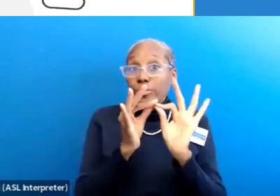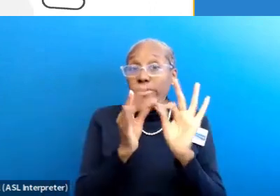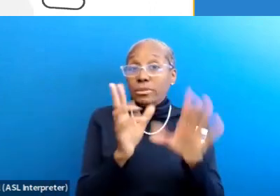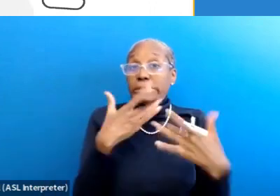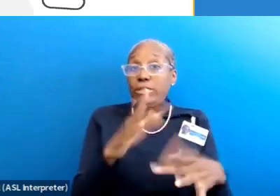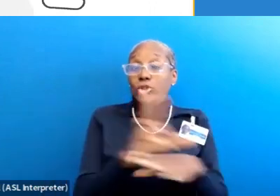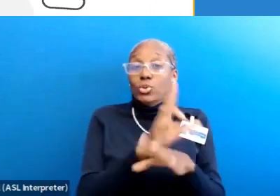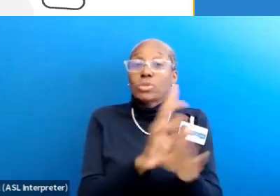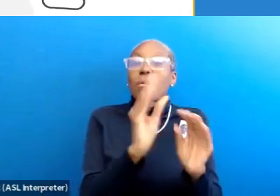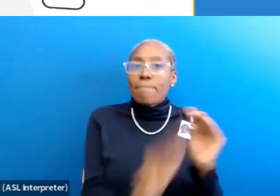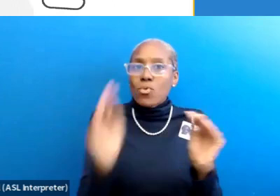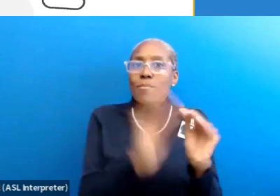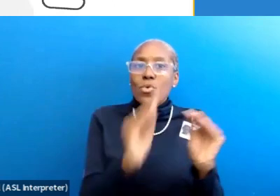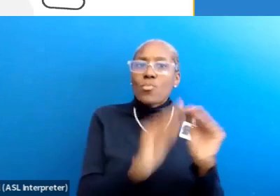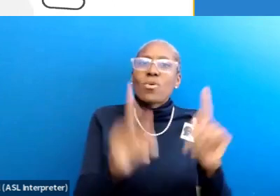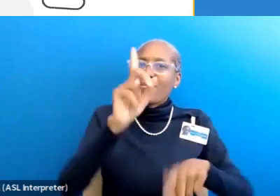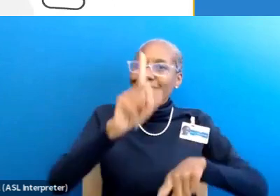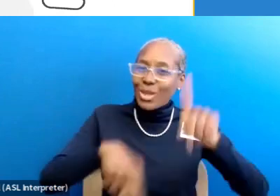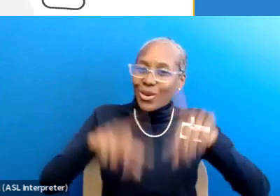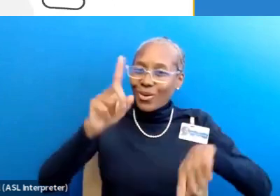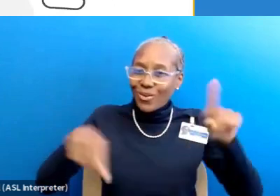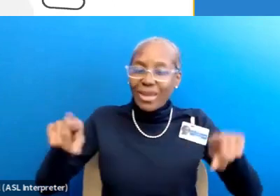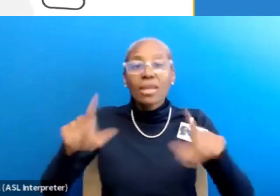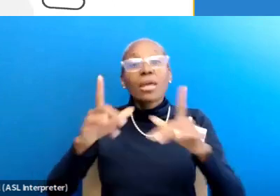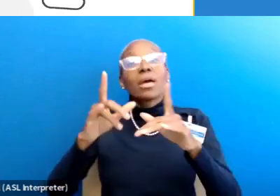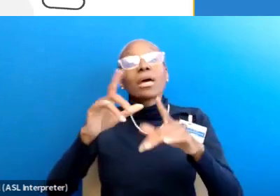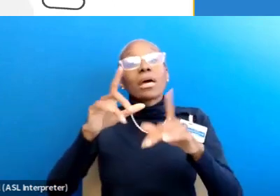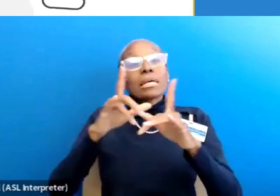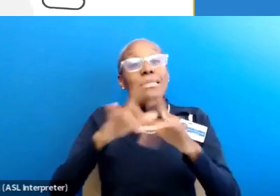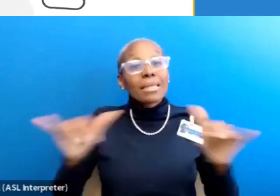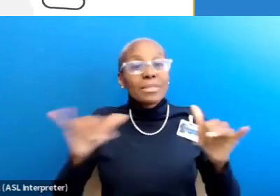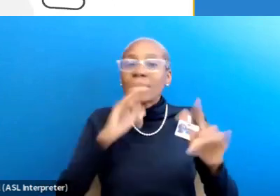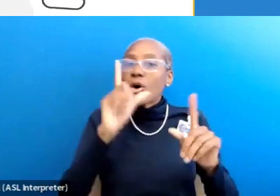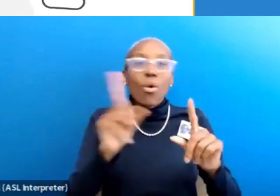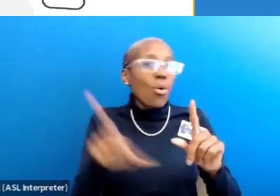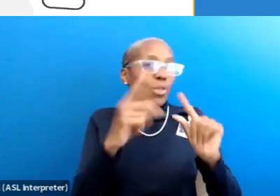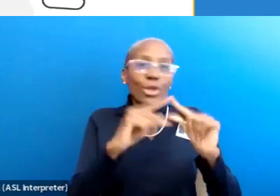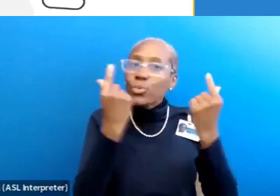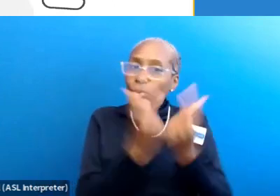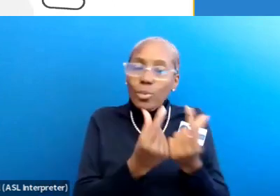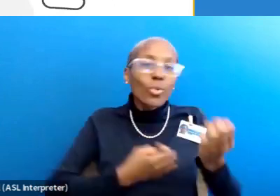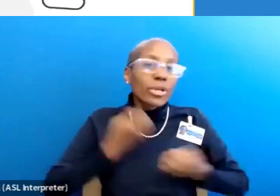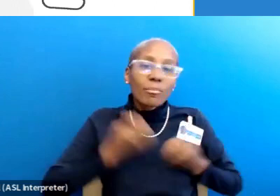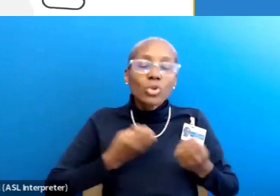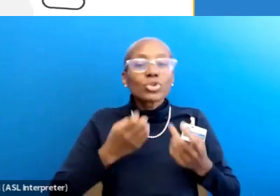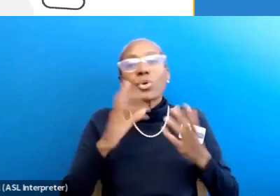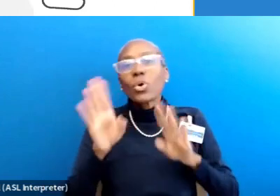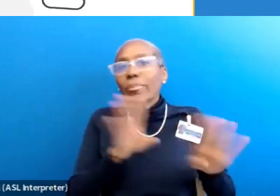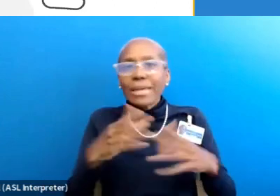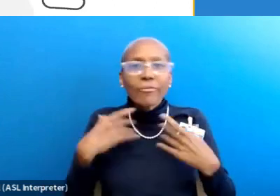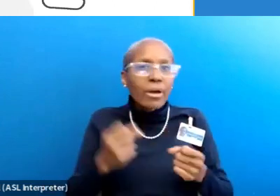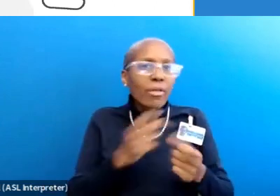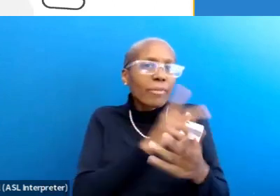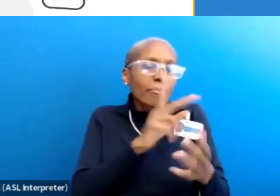used are more and more varied now. Simul is not just for group sessions, or for an emotional patient, or for a behavioral health